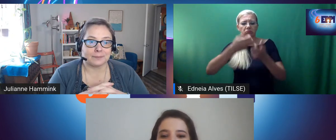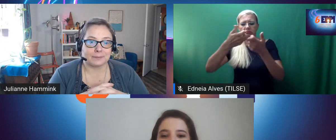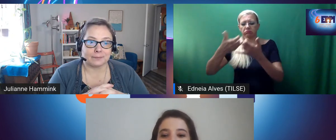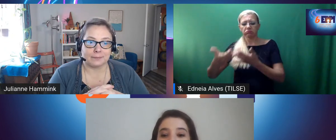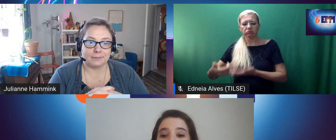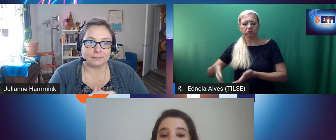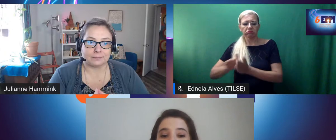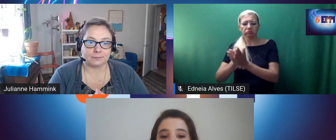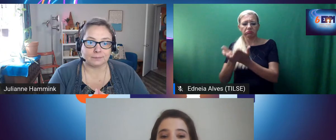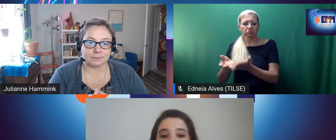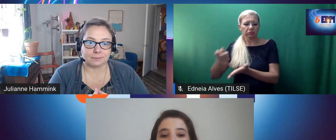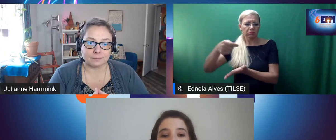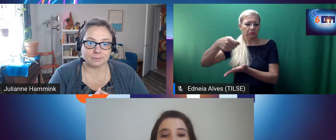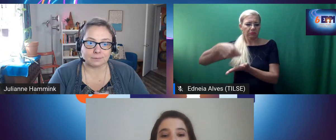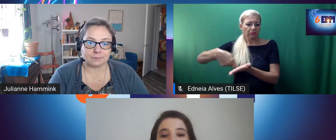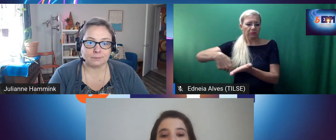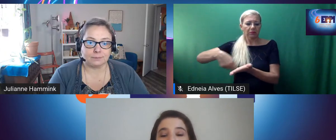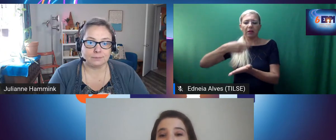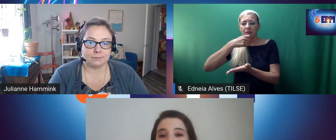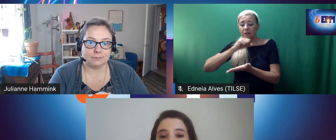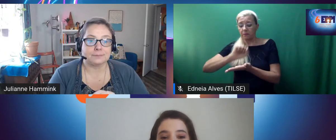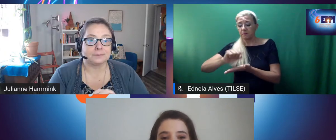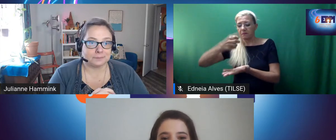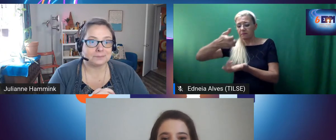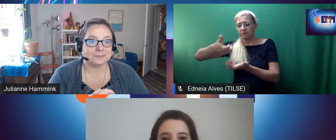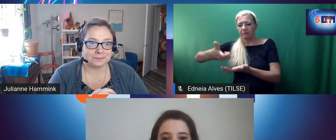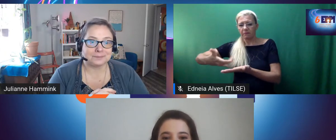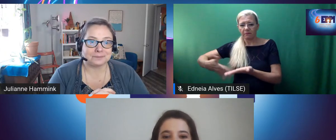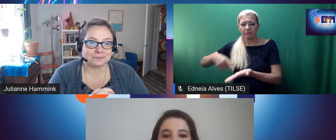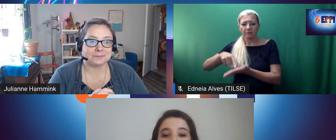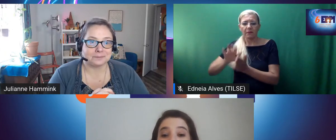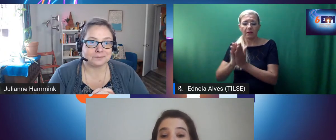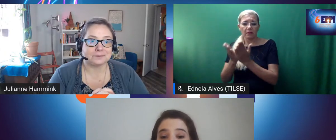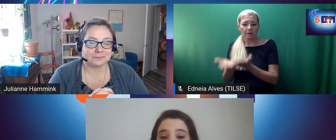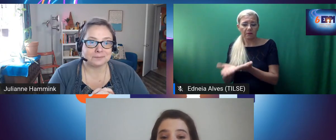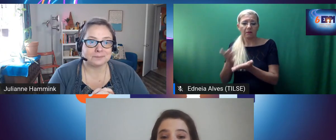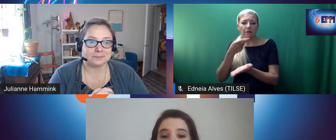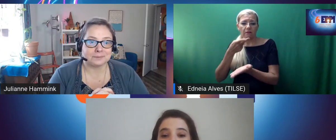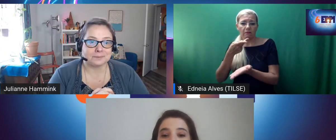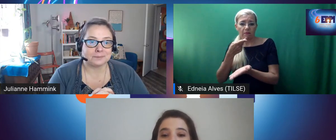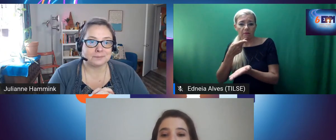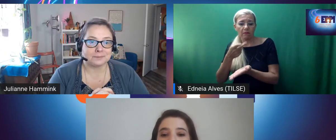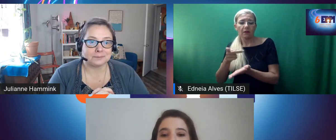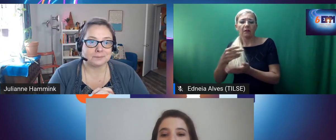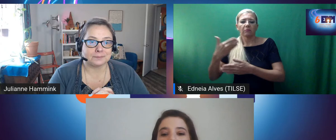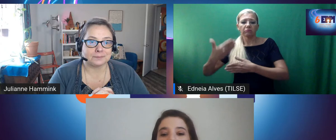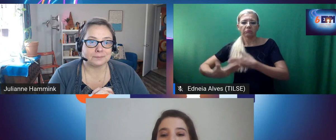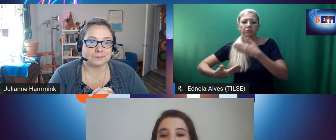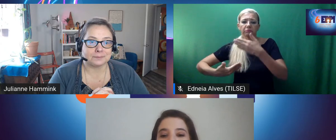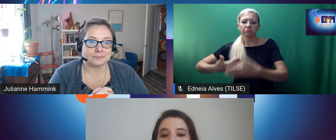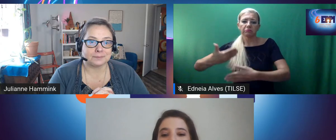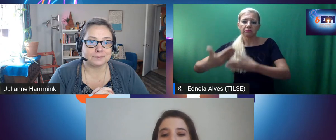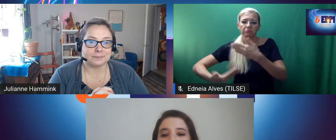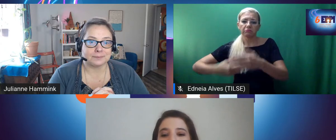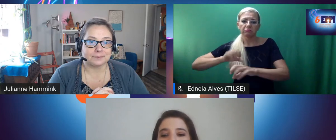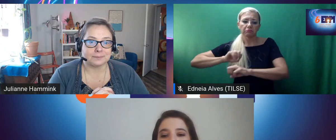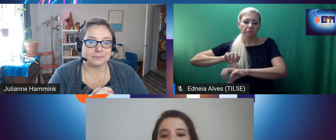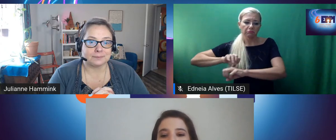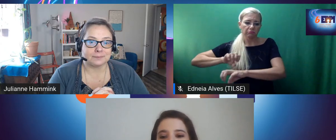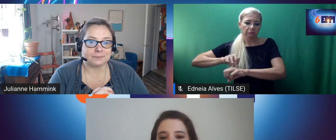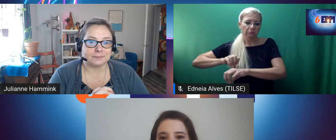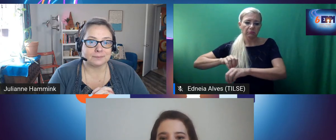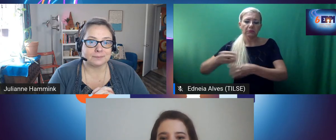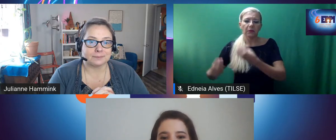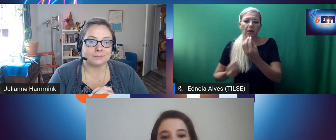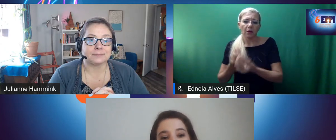students are the main part in the education process and the teacher is the one who will lead the way